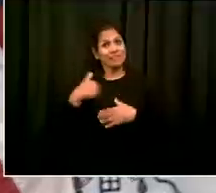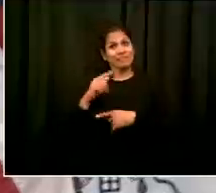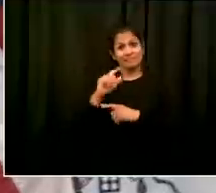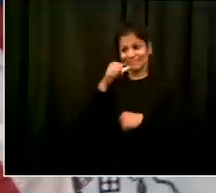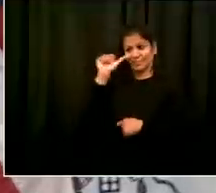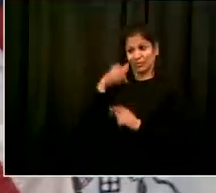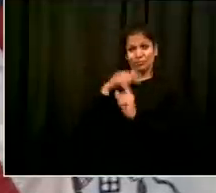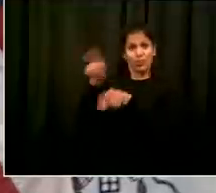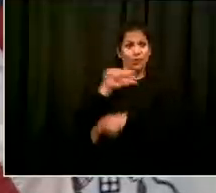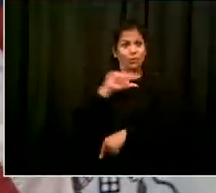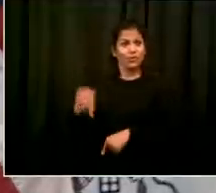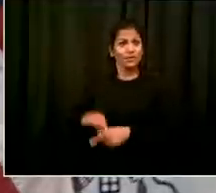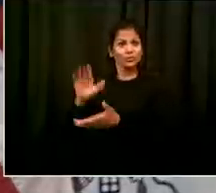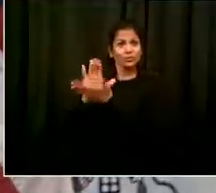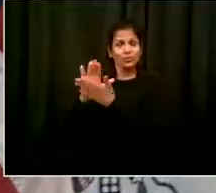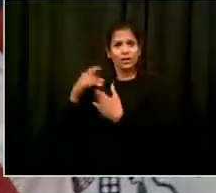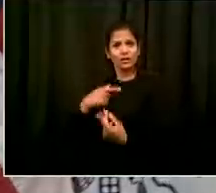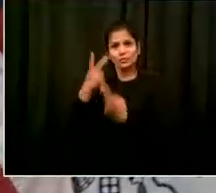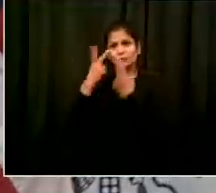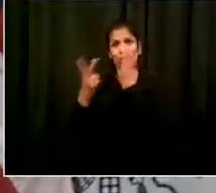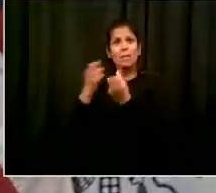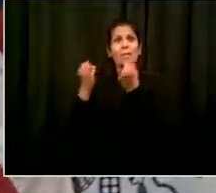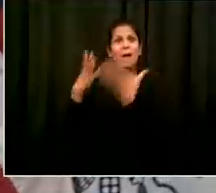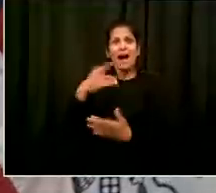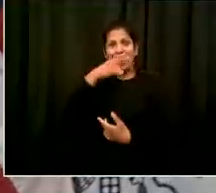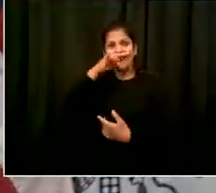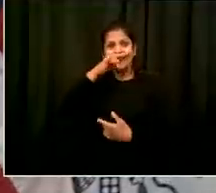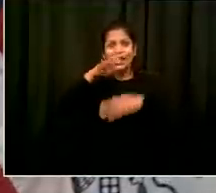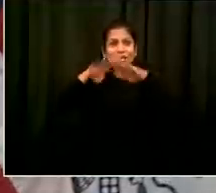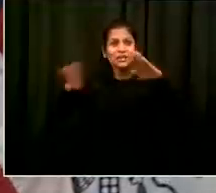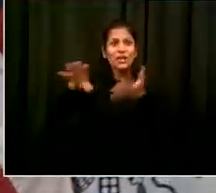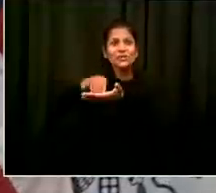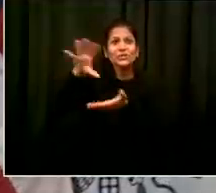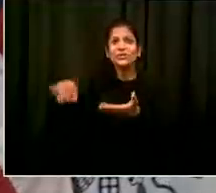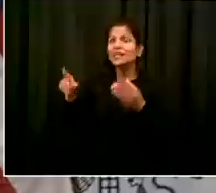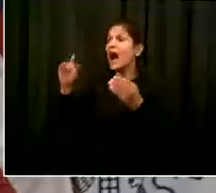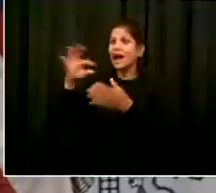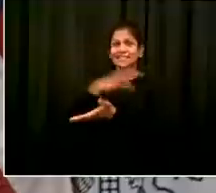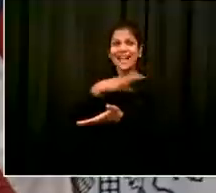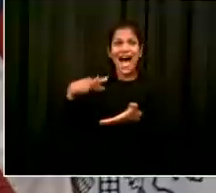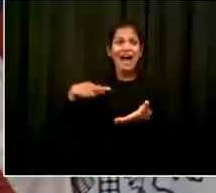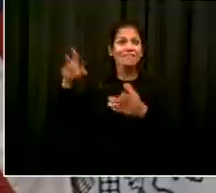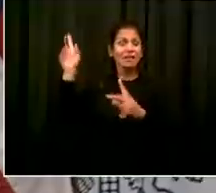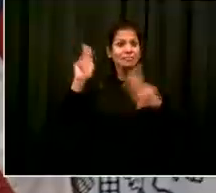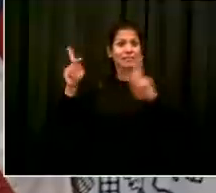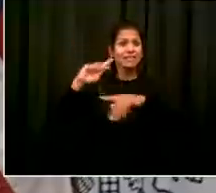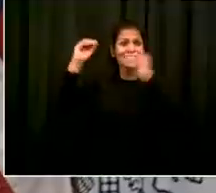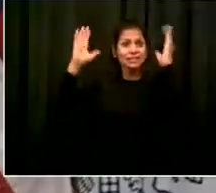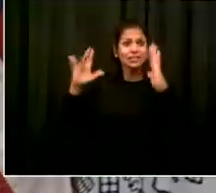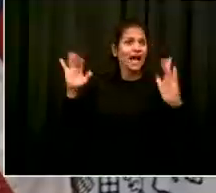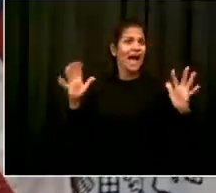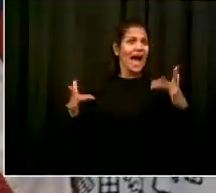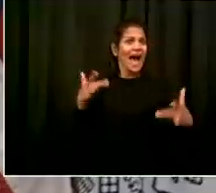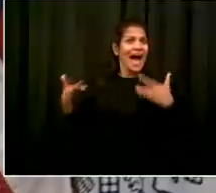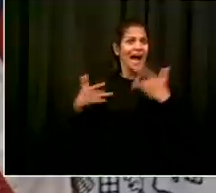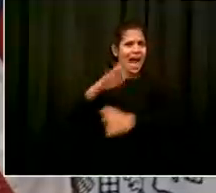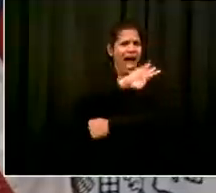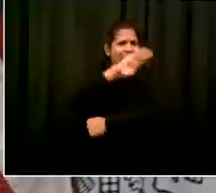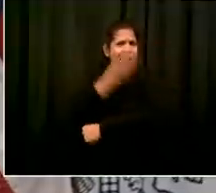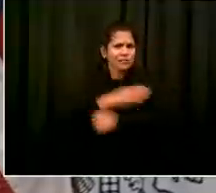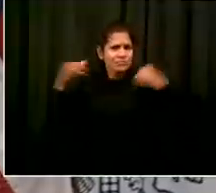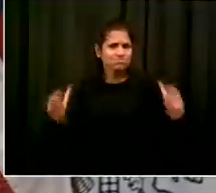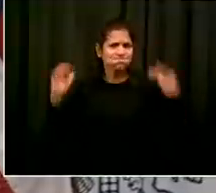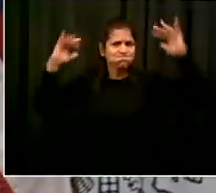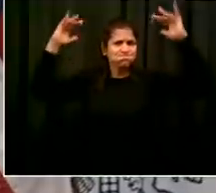ready for the school year to begin it was inspiring it was uplifting and as you can see children are